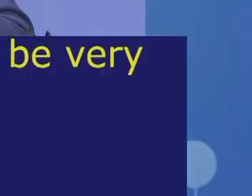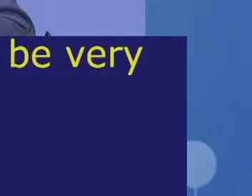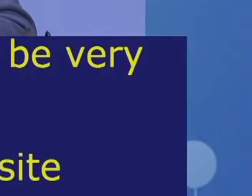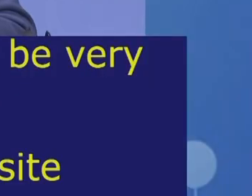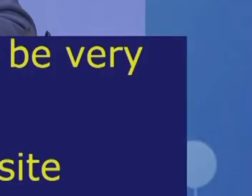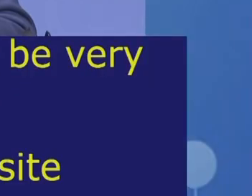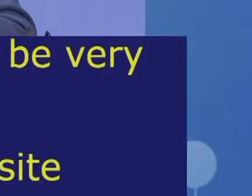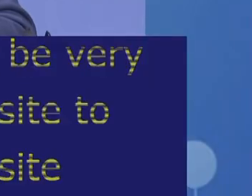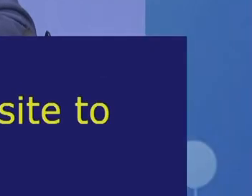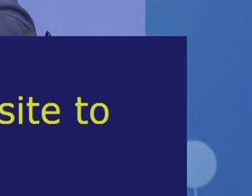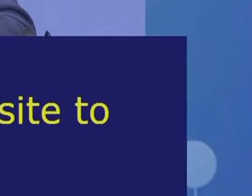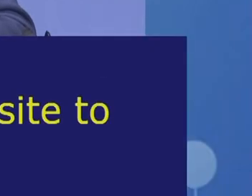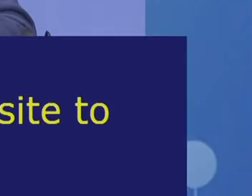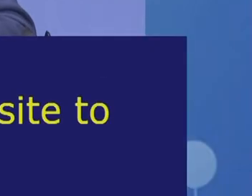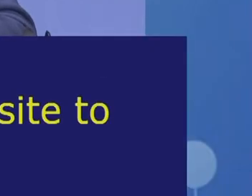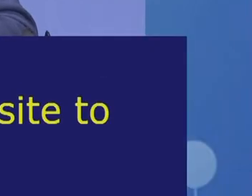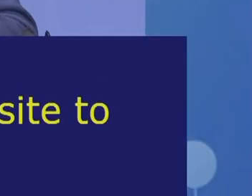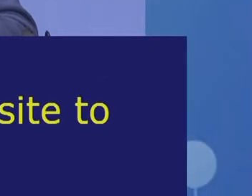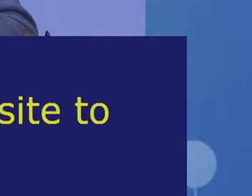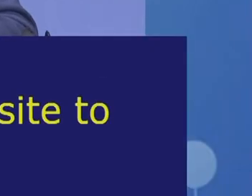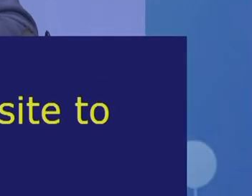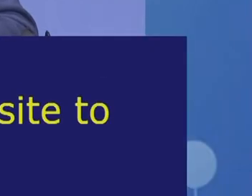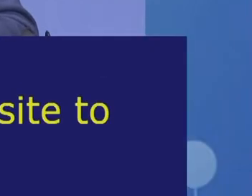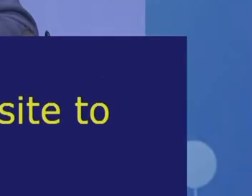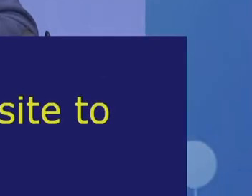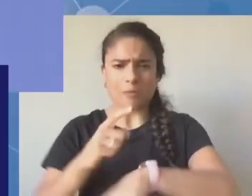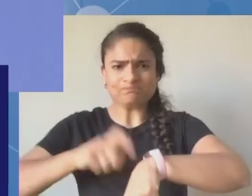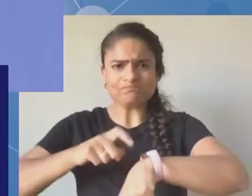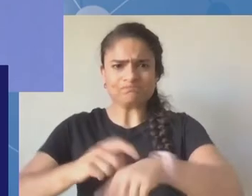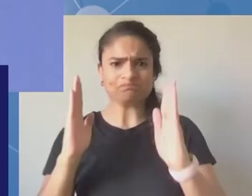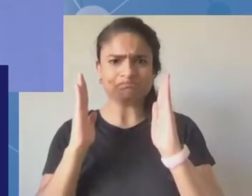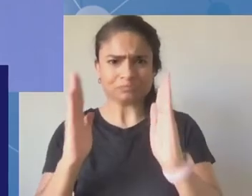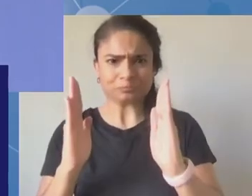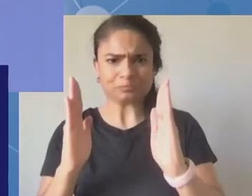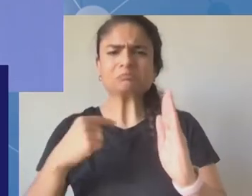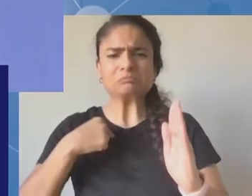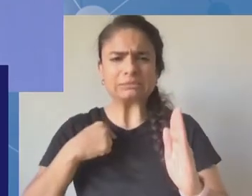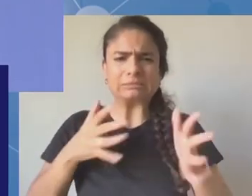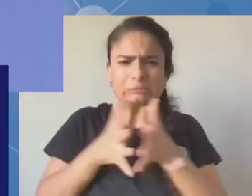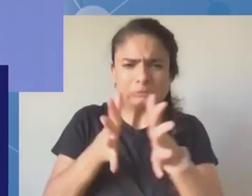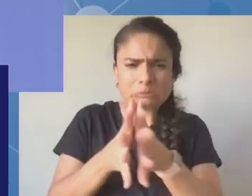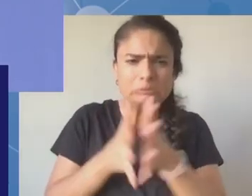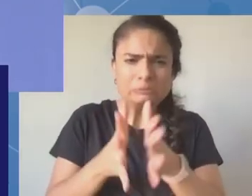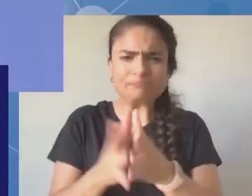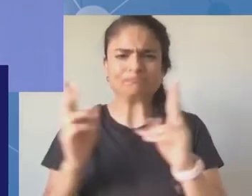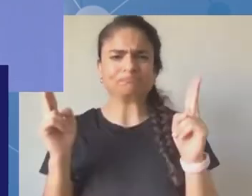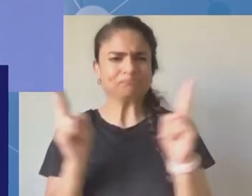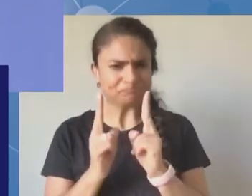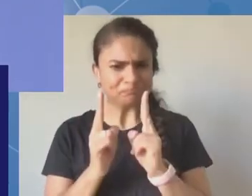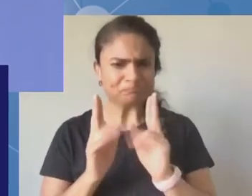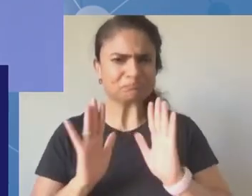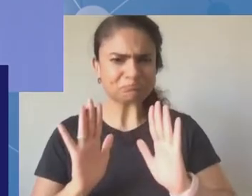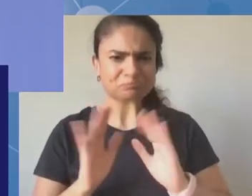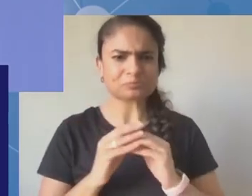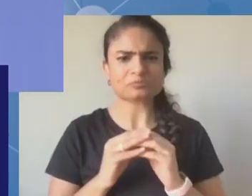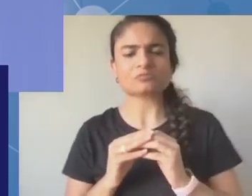of their impressions of this meeting, what we should also, what went well, what we should look